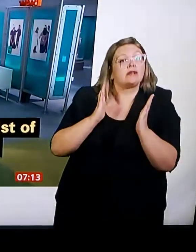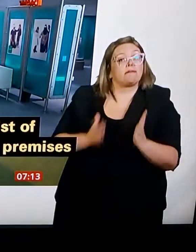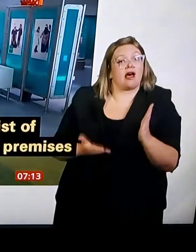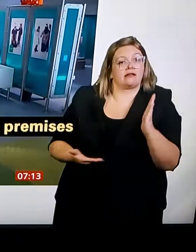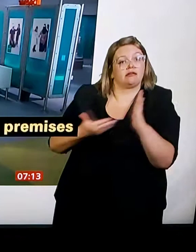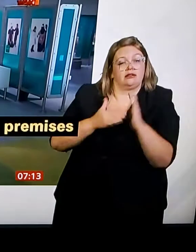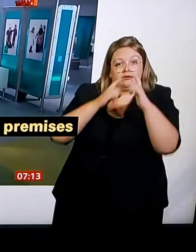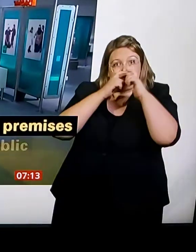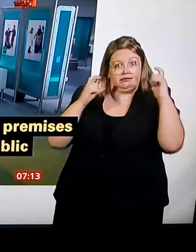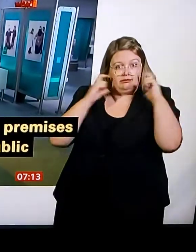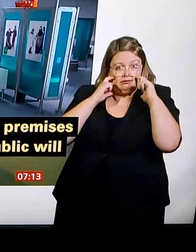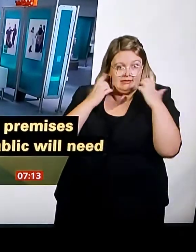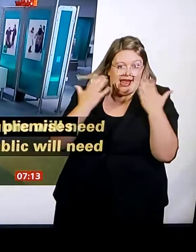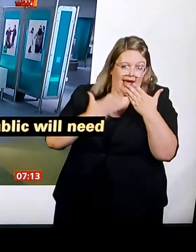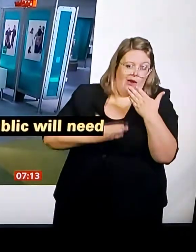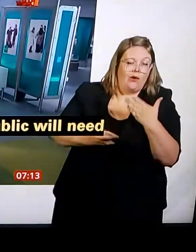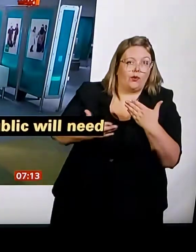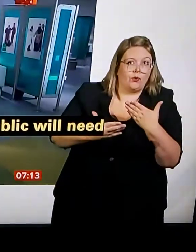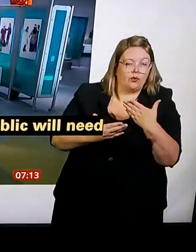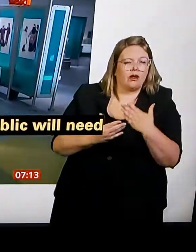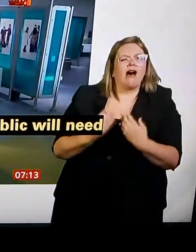for the day.